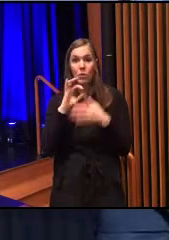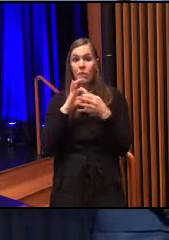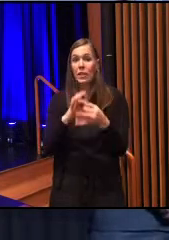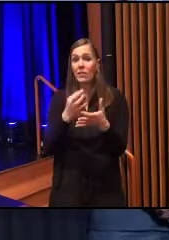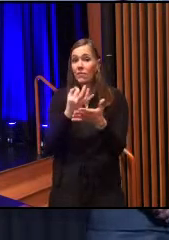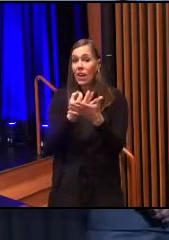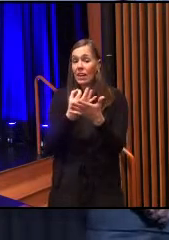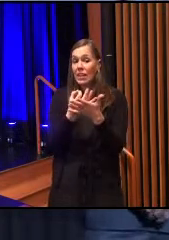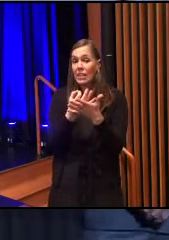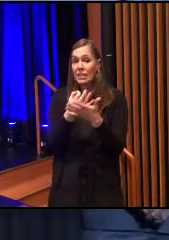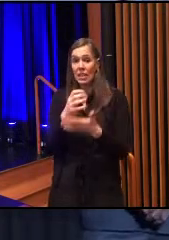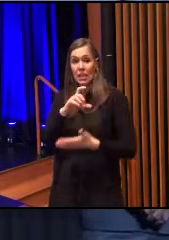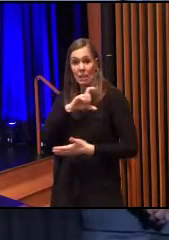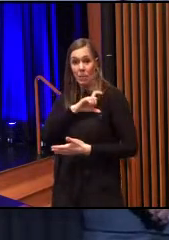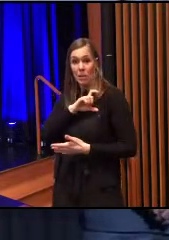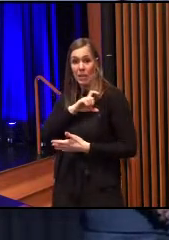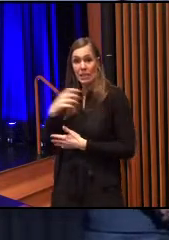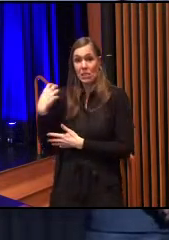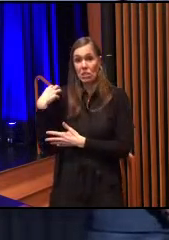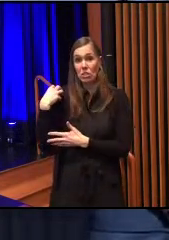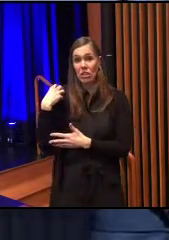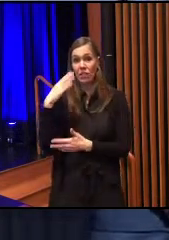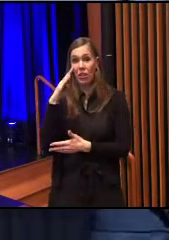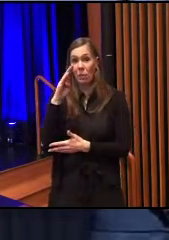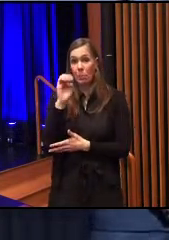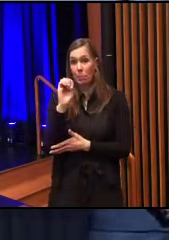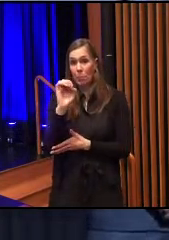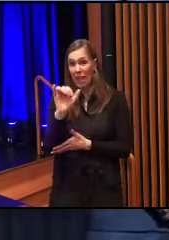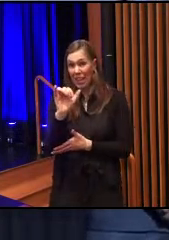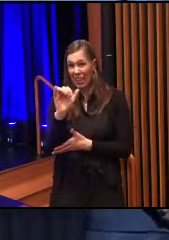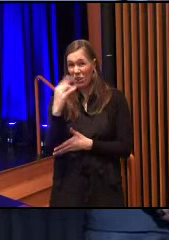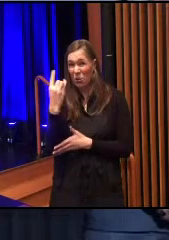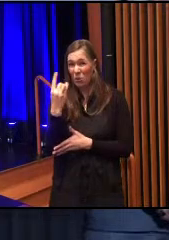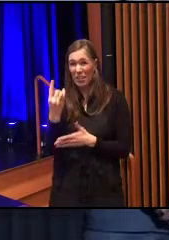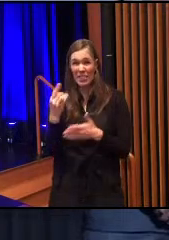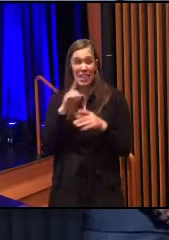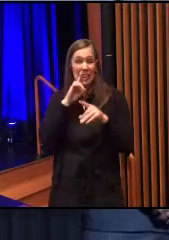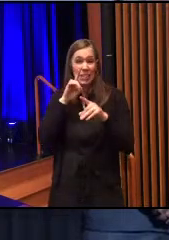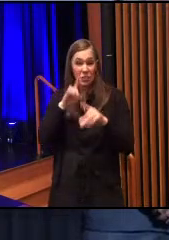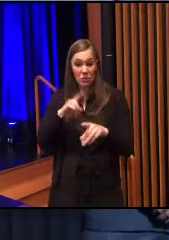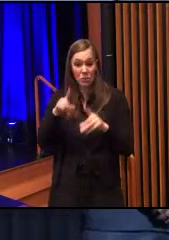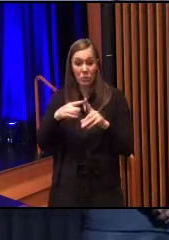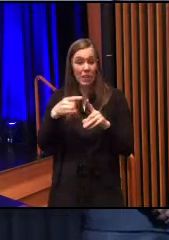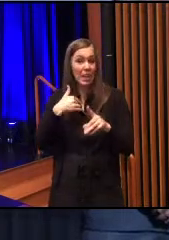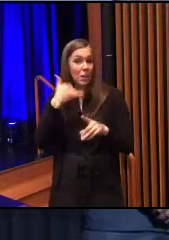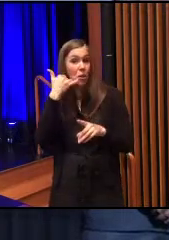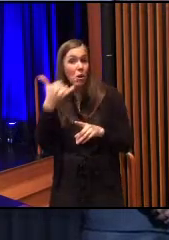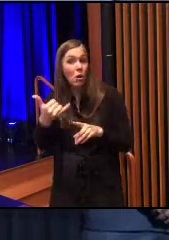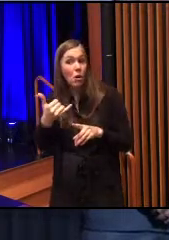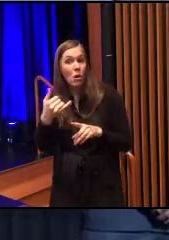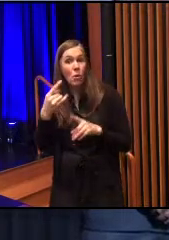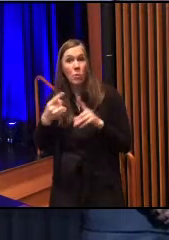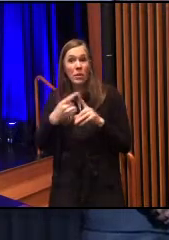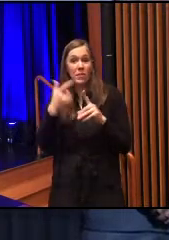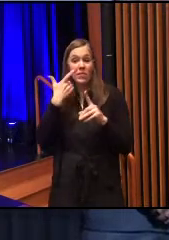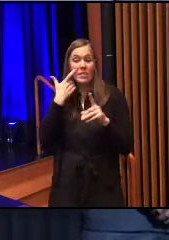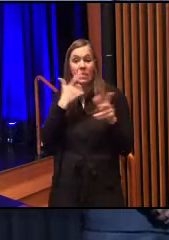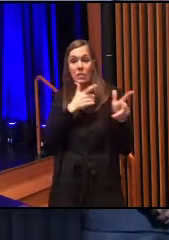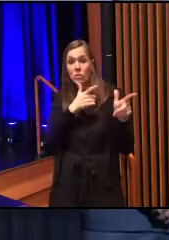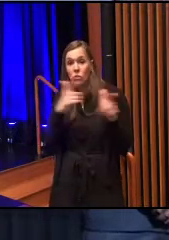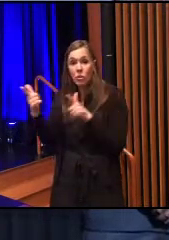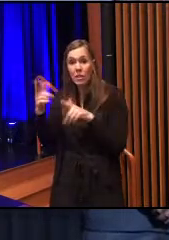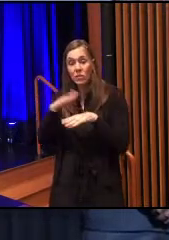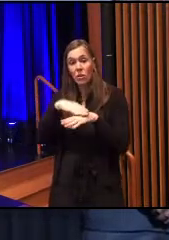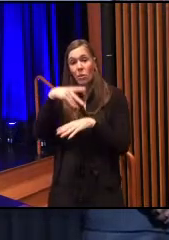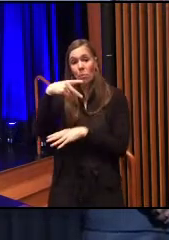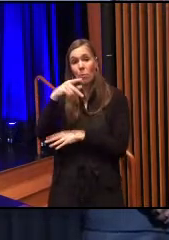Chief Bay, he always answers my call when there are situations like just recently there was a couple of shootings on Palm